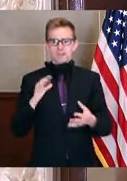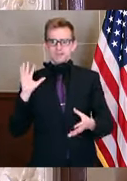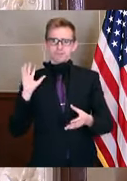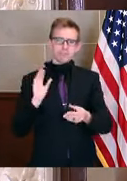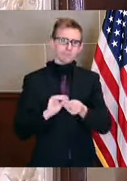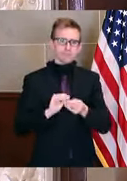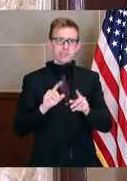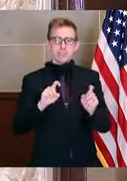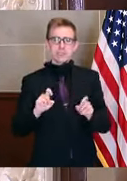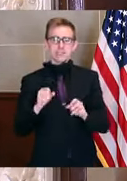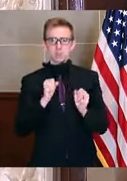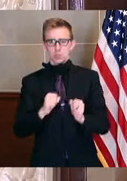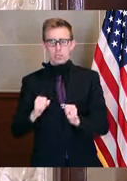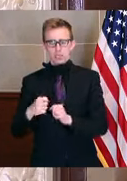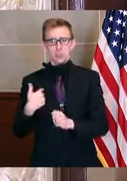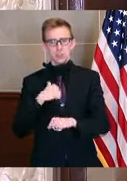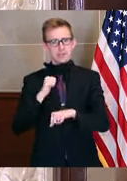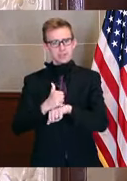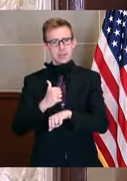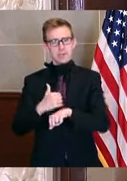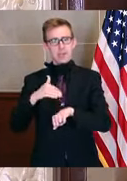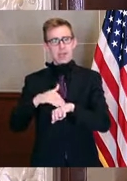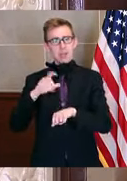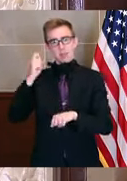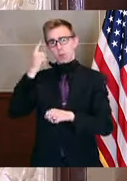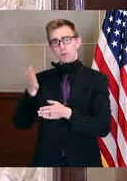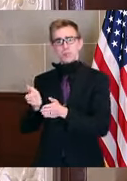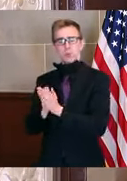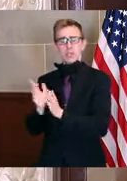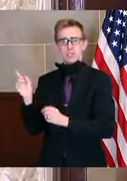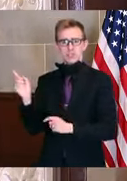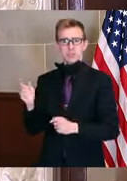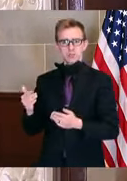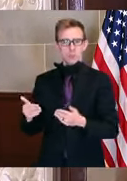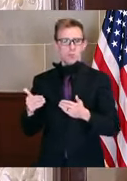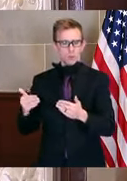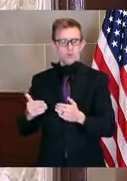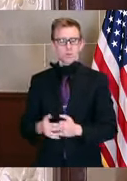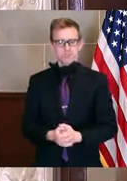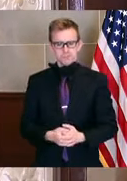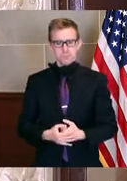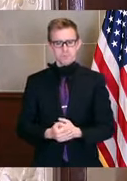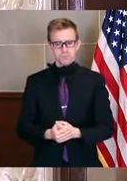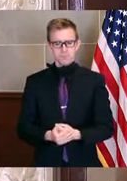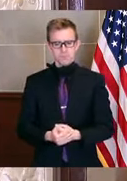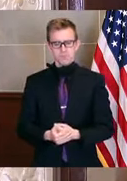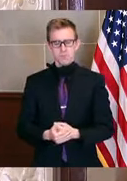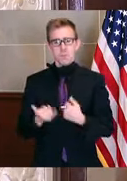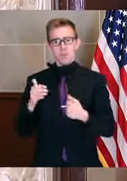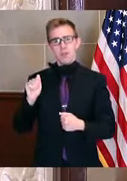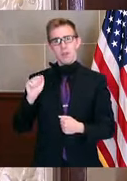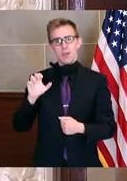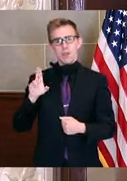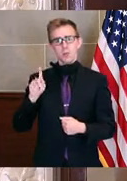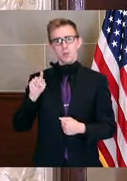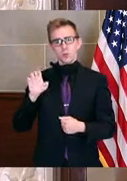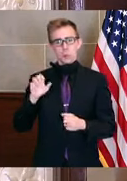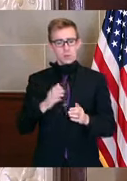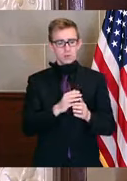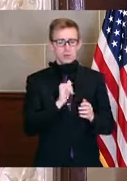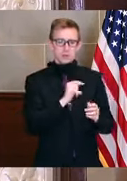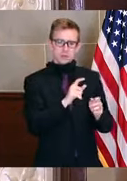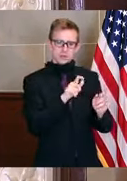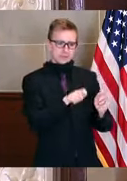strategy that we've put together at the governor's request going forward. Now that we've moved out of the acute phase and the recovery phase.